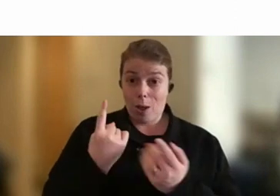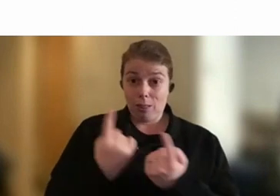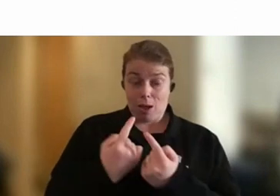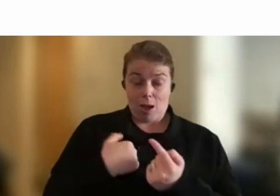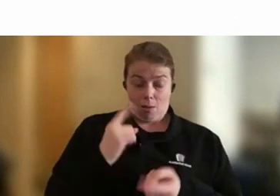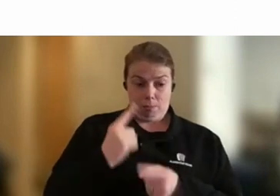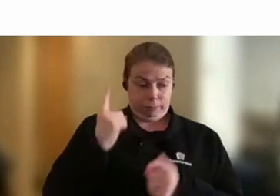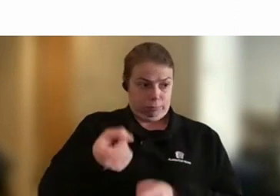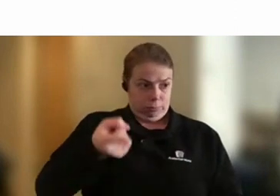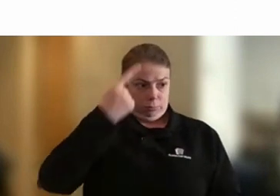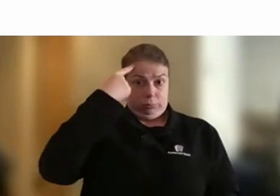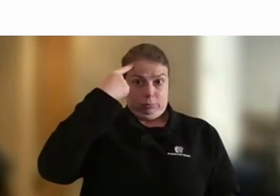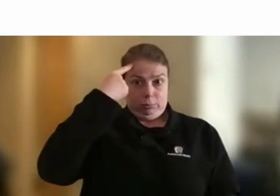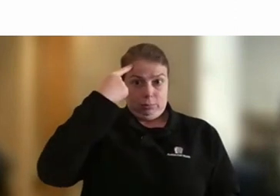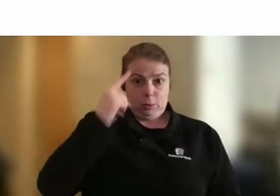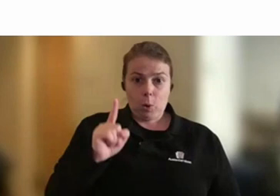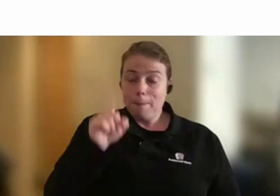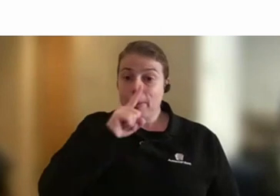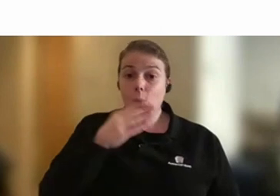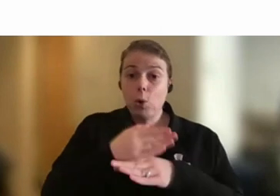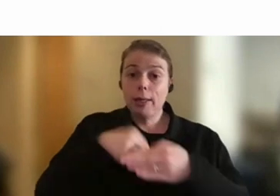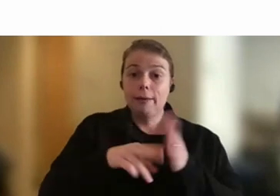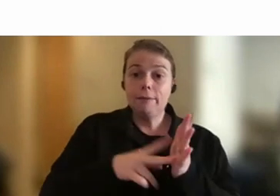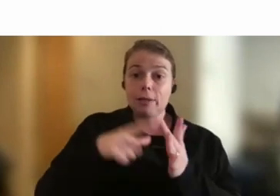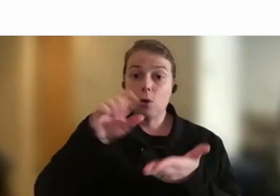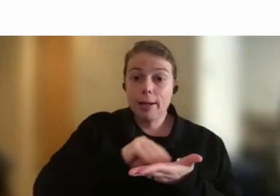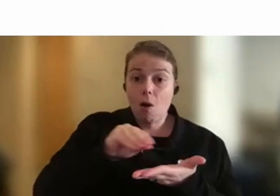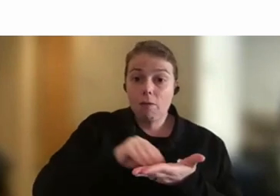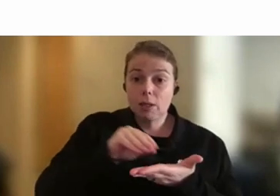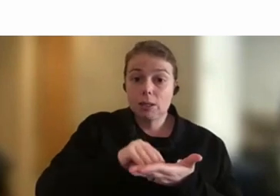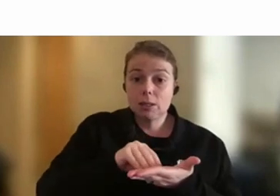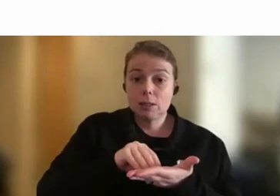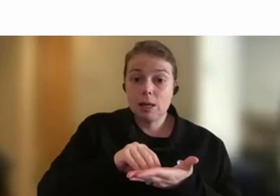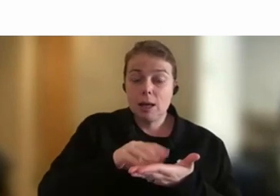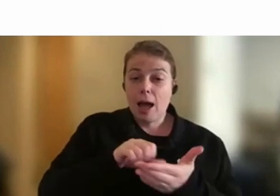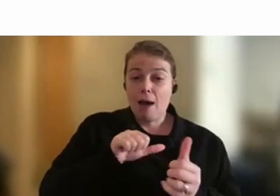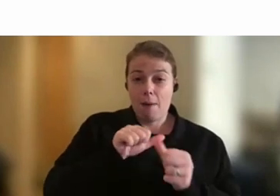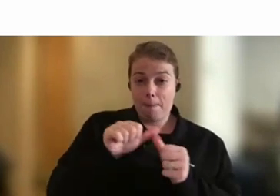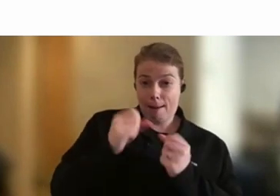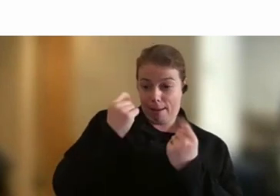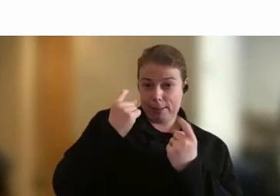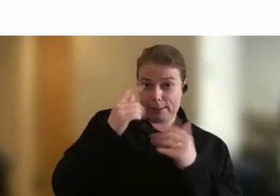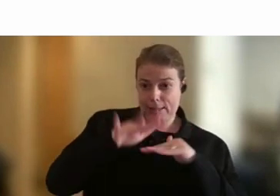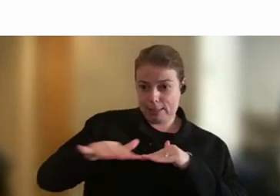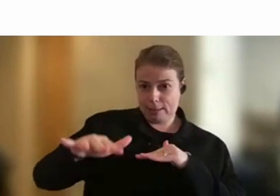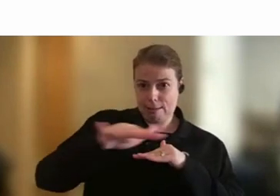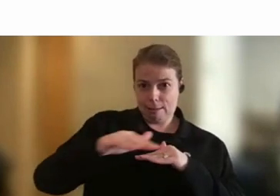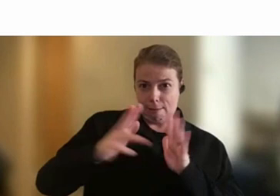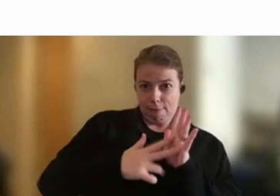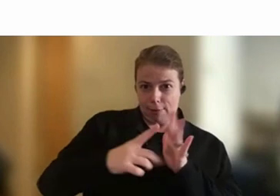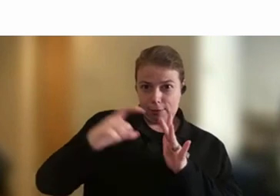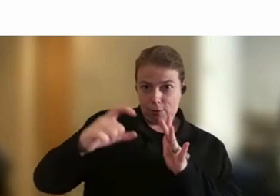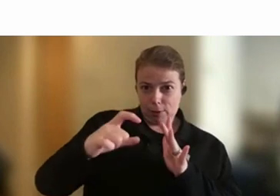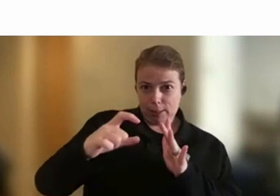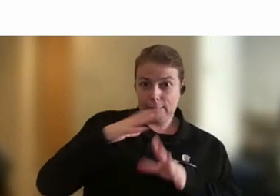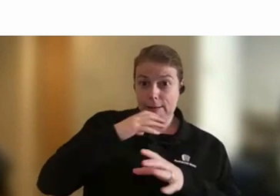the people who were working in the Victorian office had really a much better sense of the lay of the land with the Victorian government